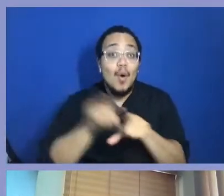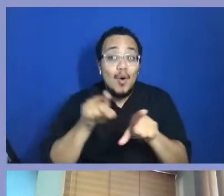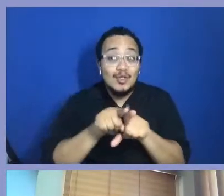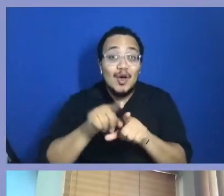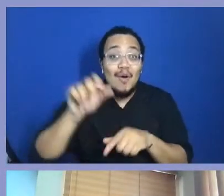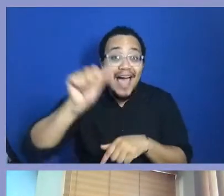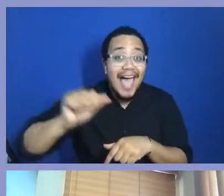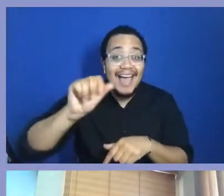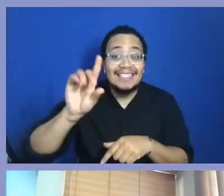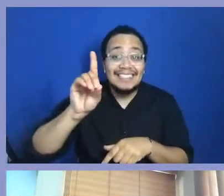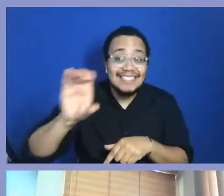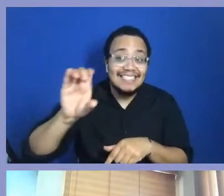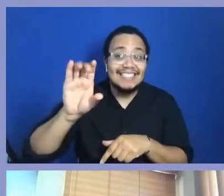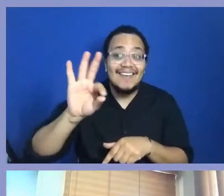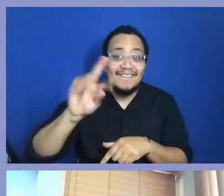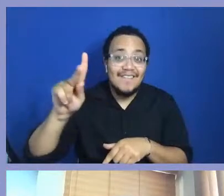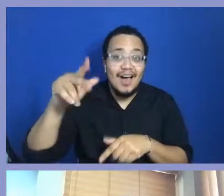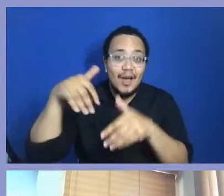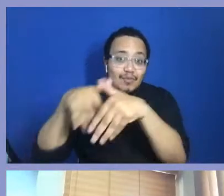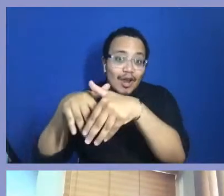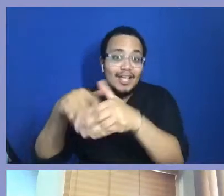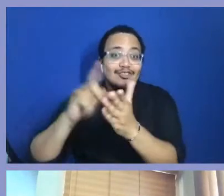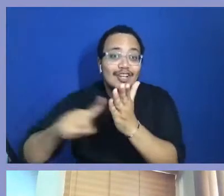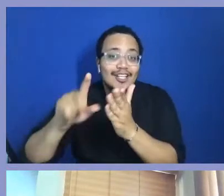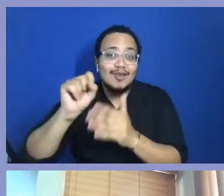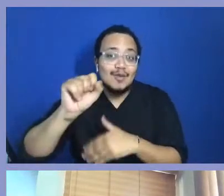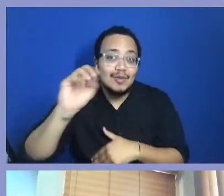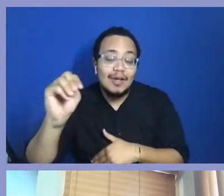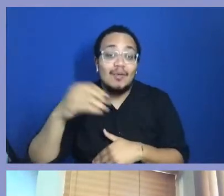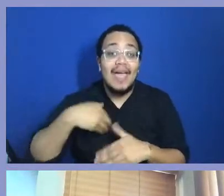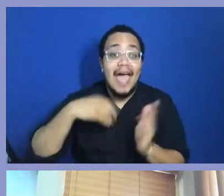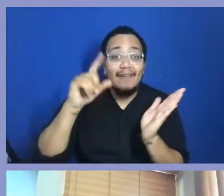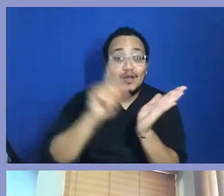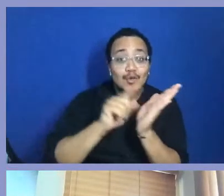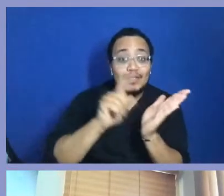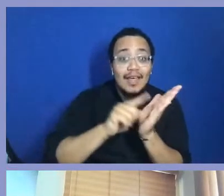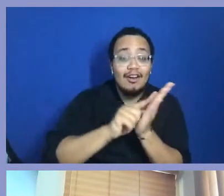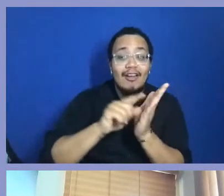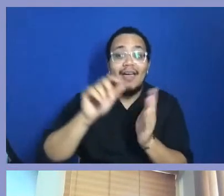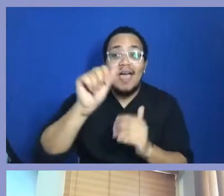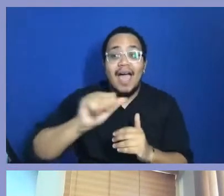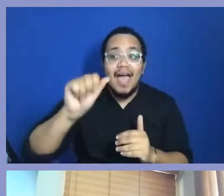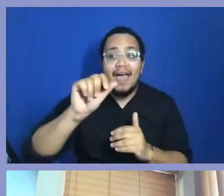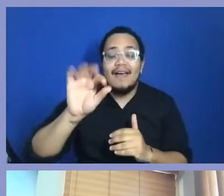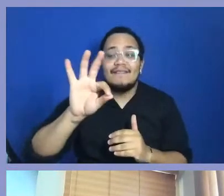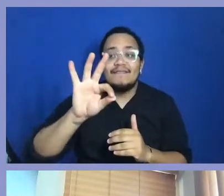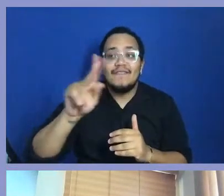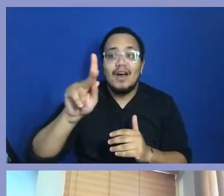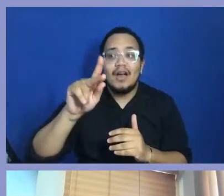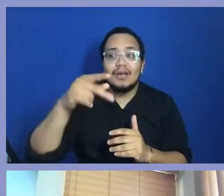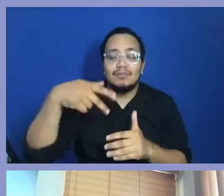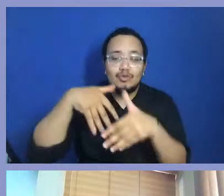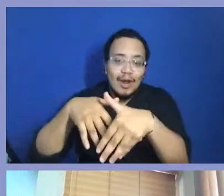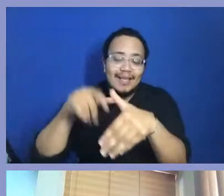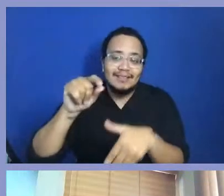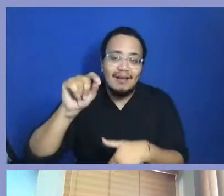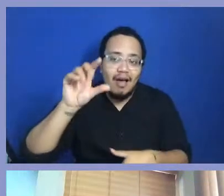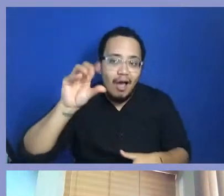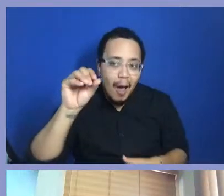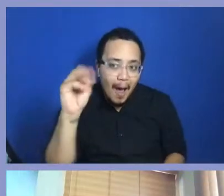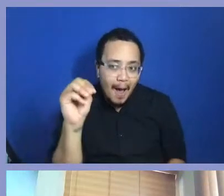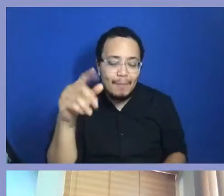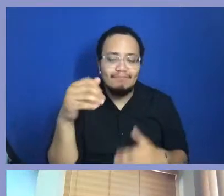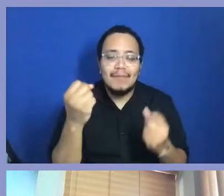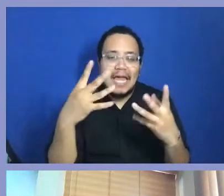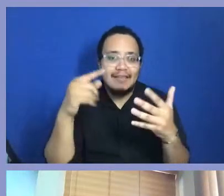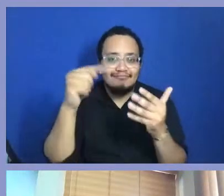check us out on social media. Sign up for our newsletter at thefunkparade.com. We have all these opportunities for